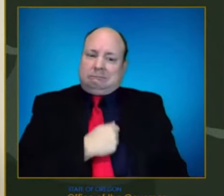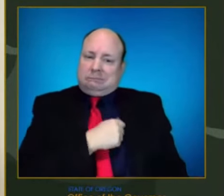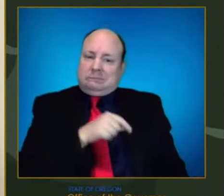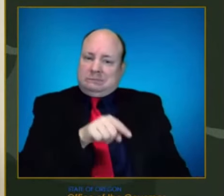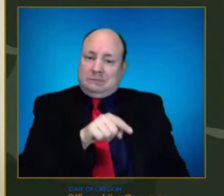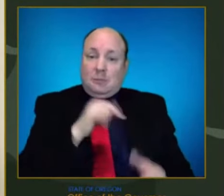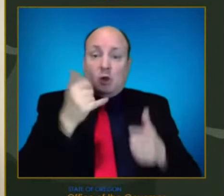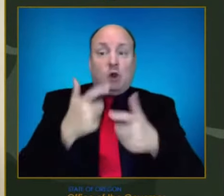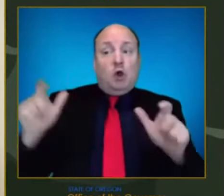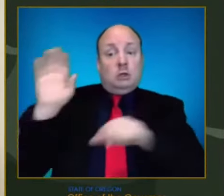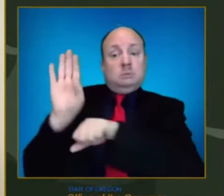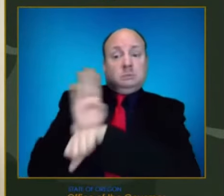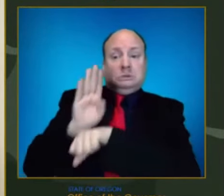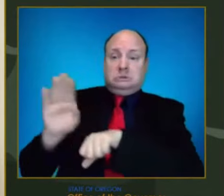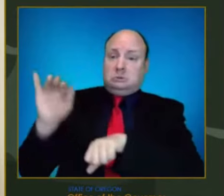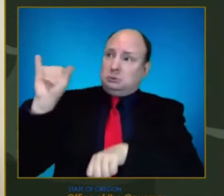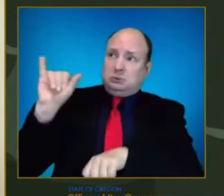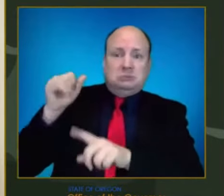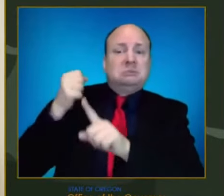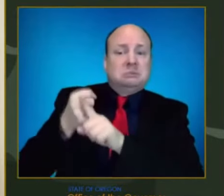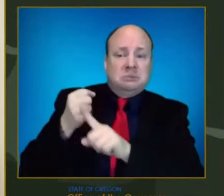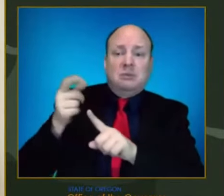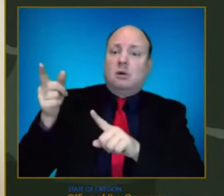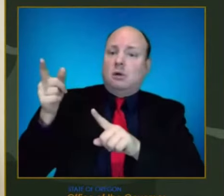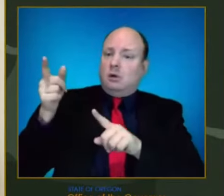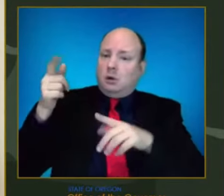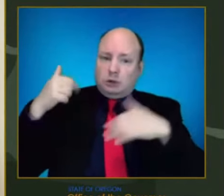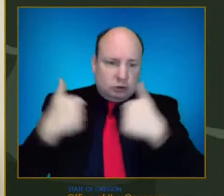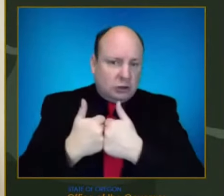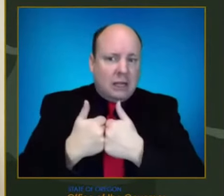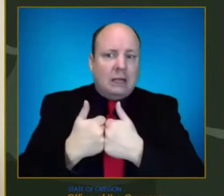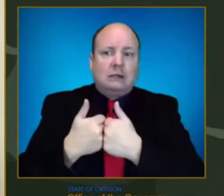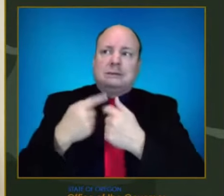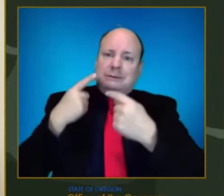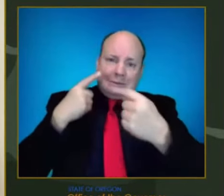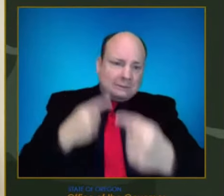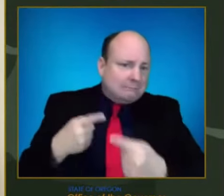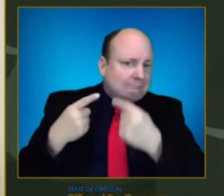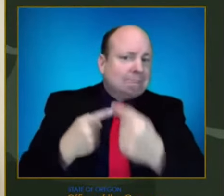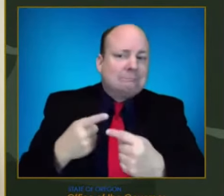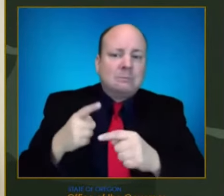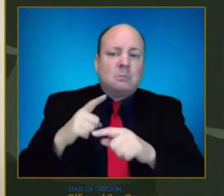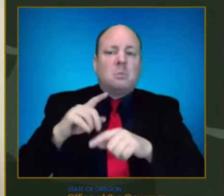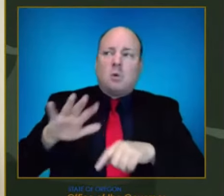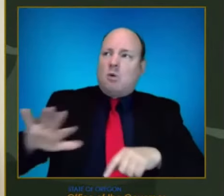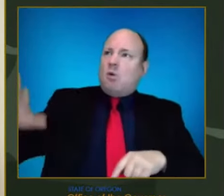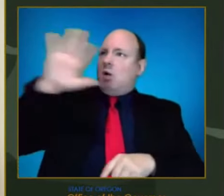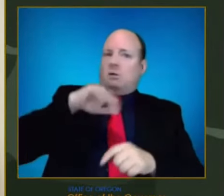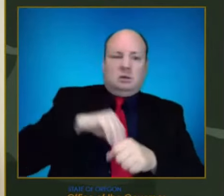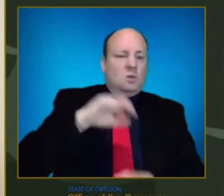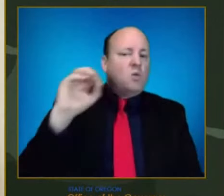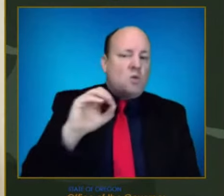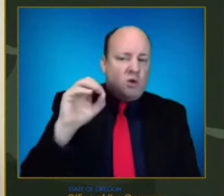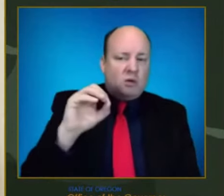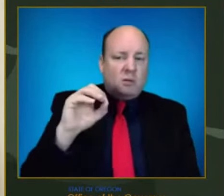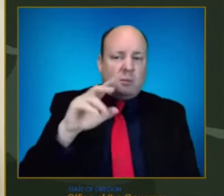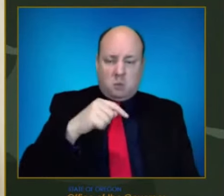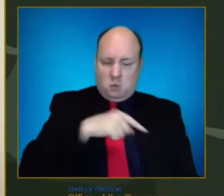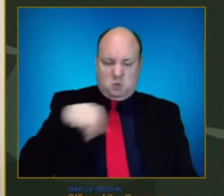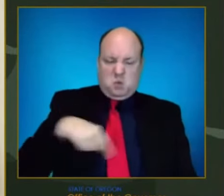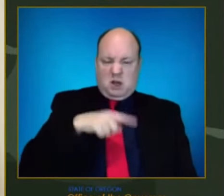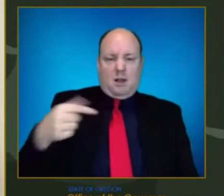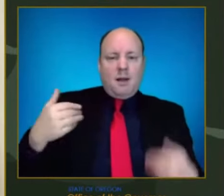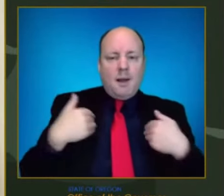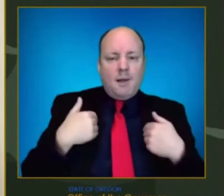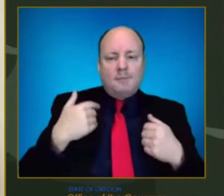challenging for our community, business community throughout the state. But there is an opportunity now for